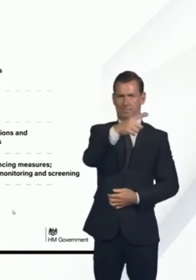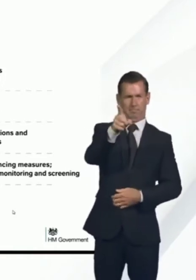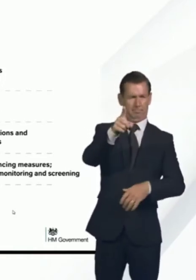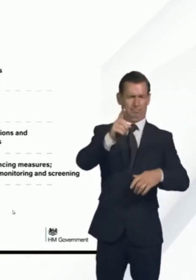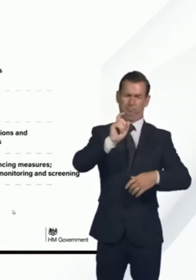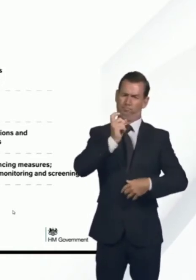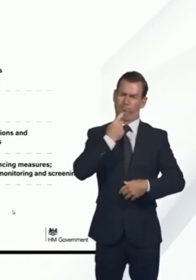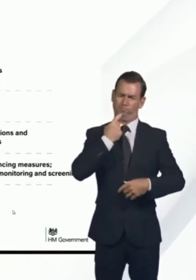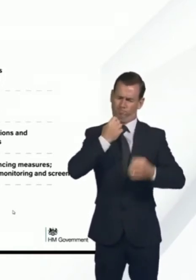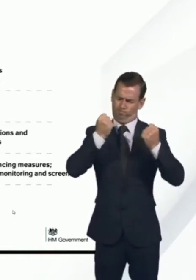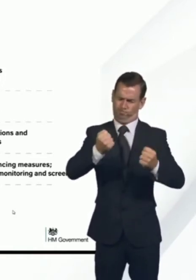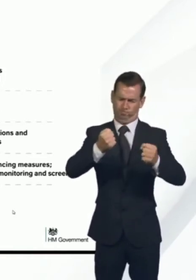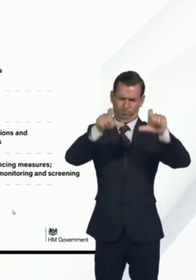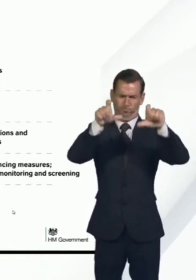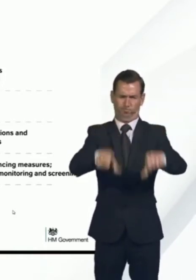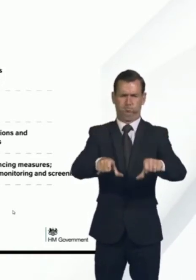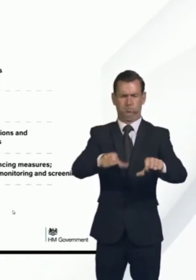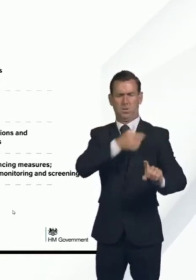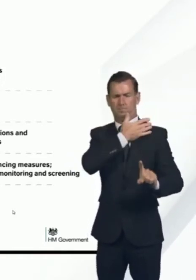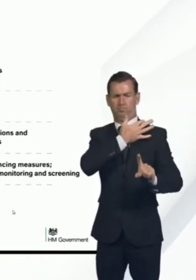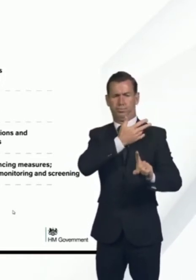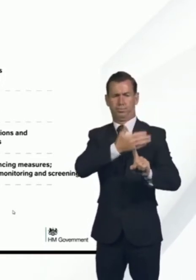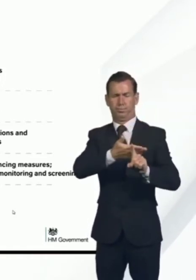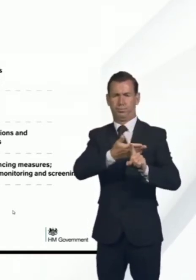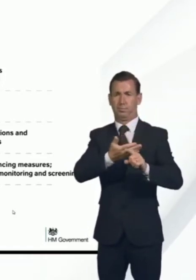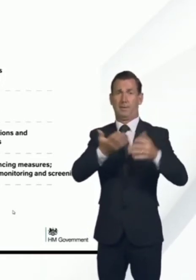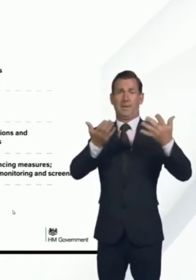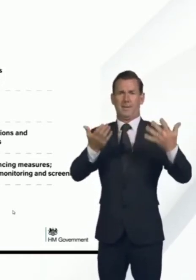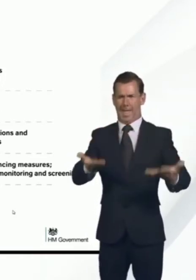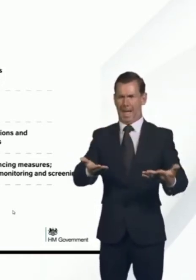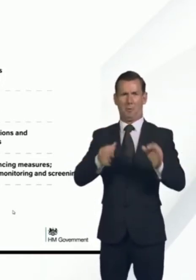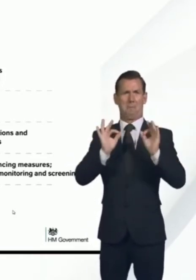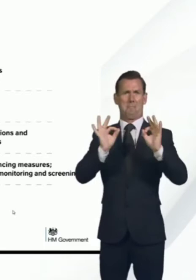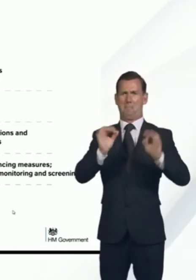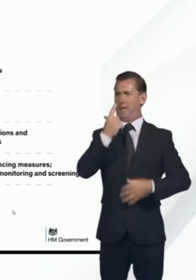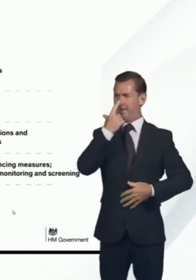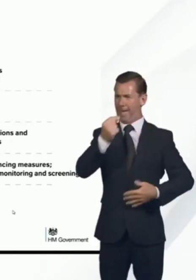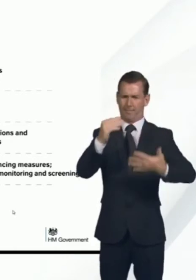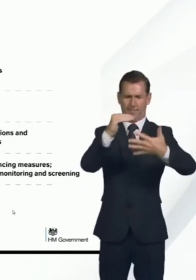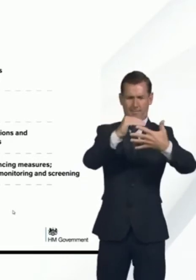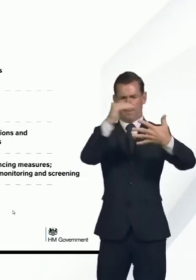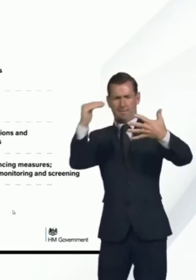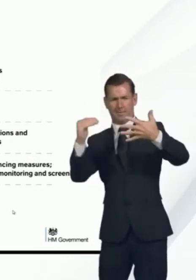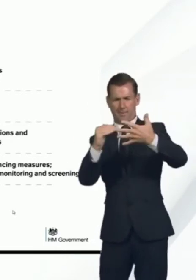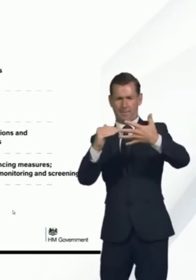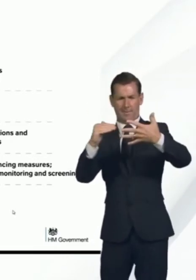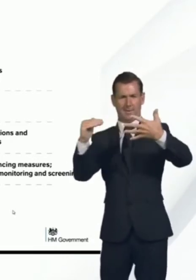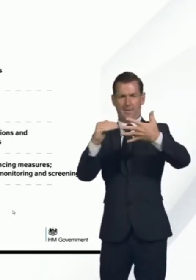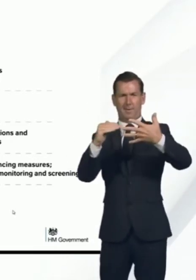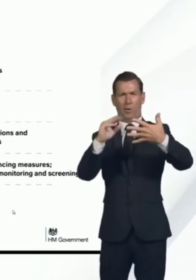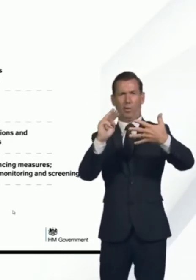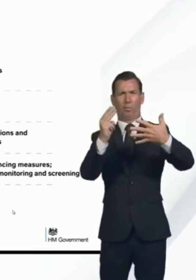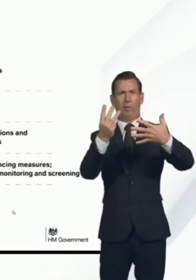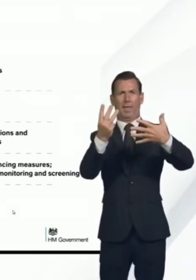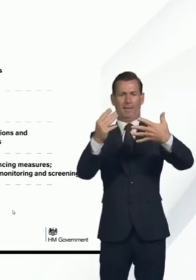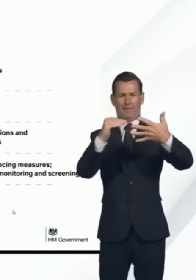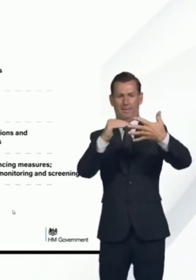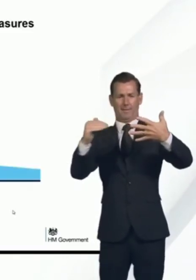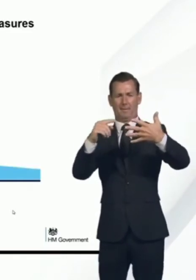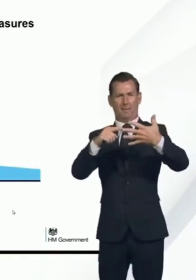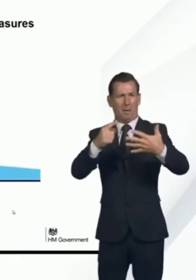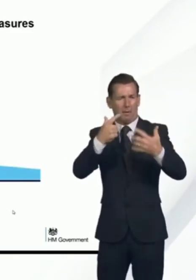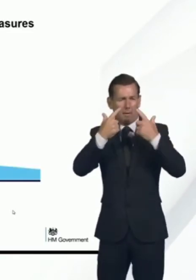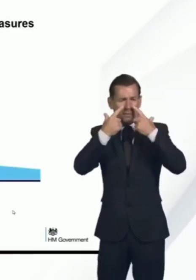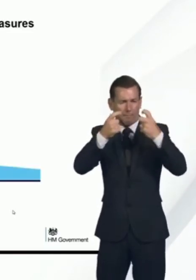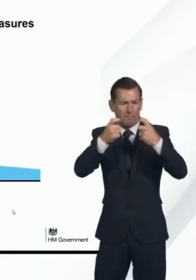we've helped to bring the R-level down. And we're now in a position to begin moving to level three in careful steps. May we have slide two,